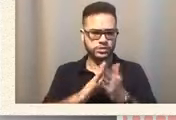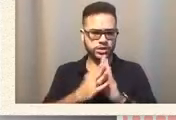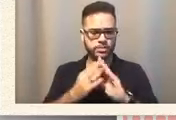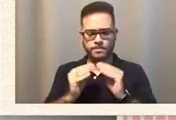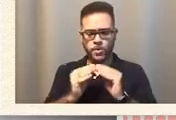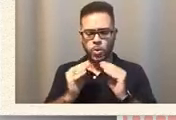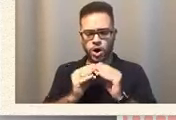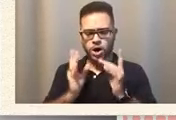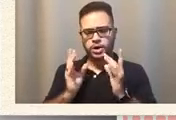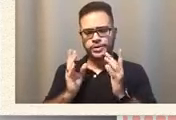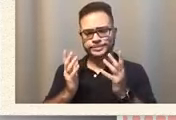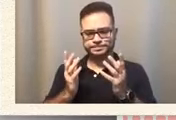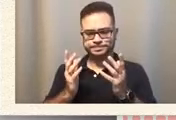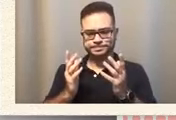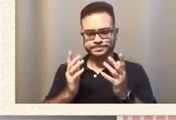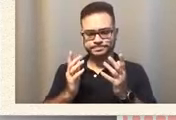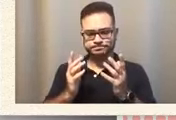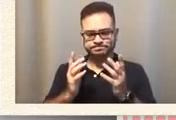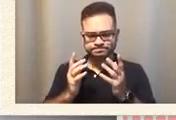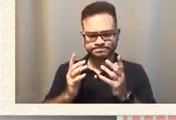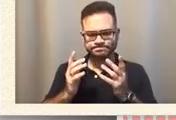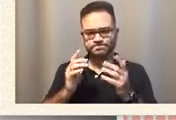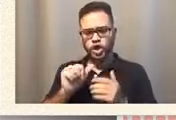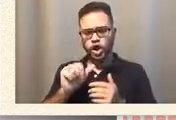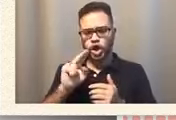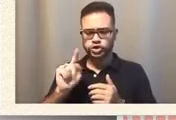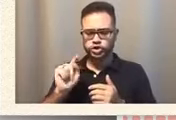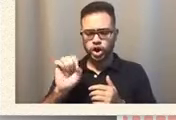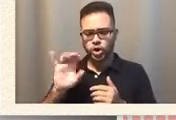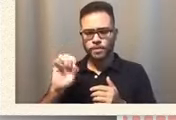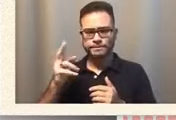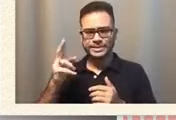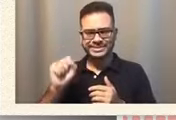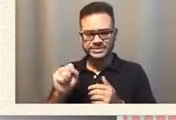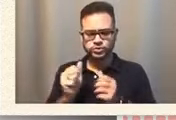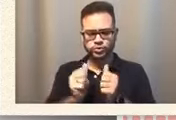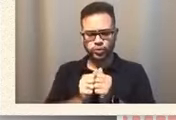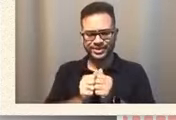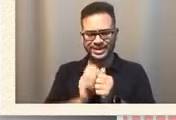our decision making because every kid is different.